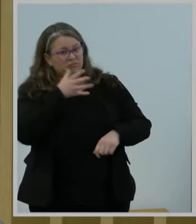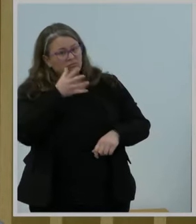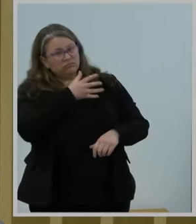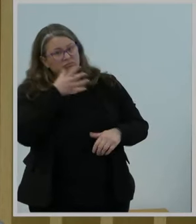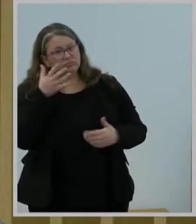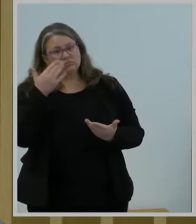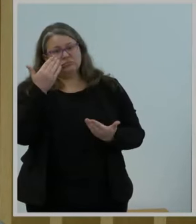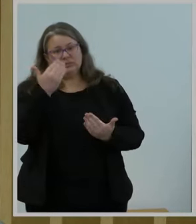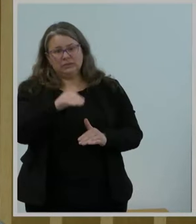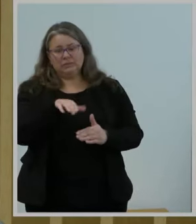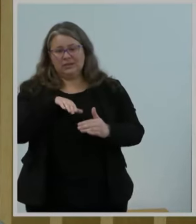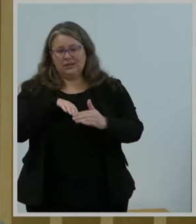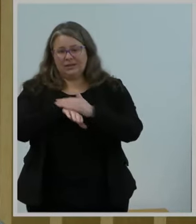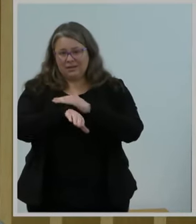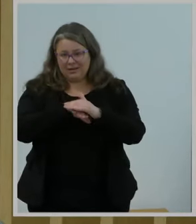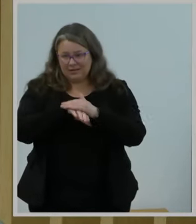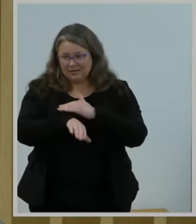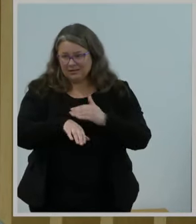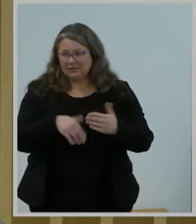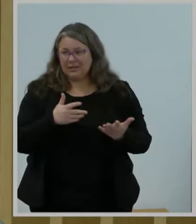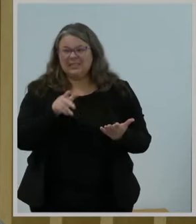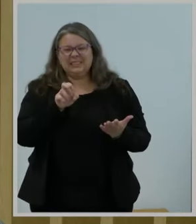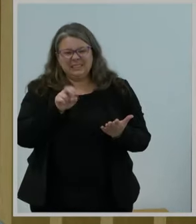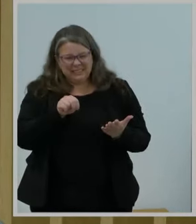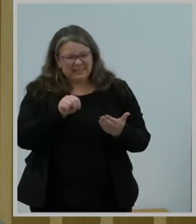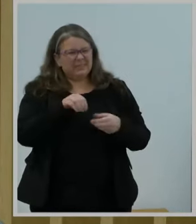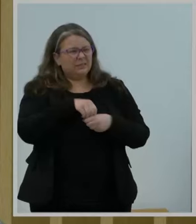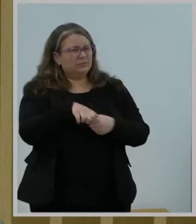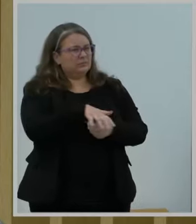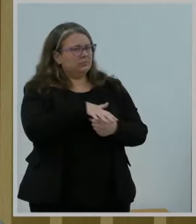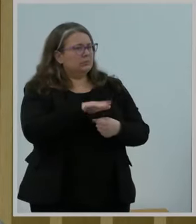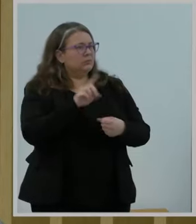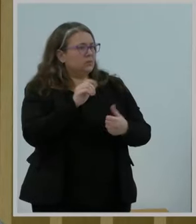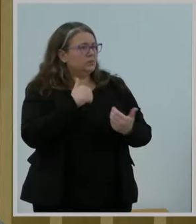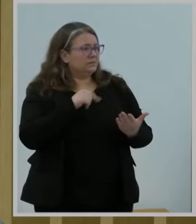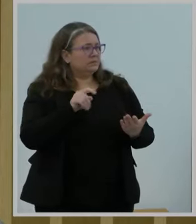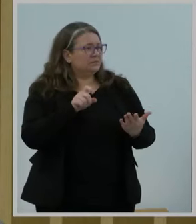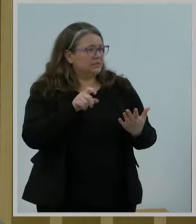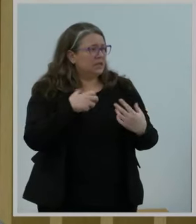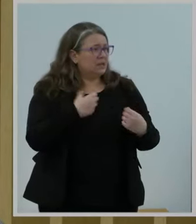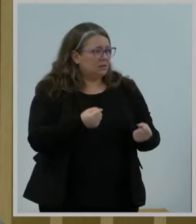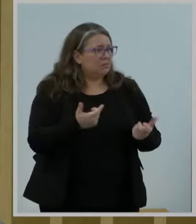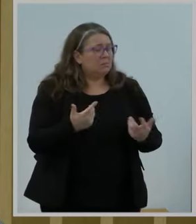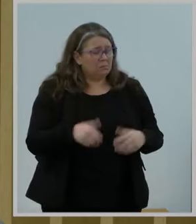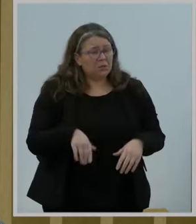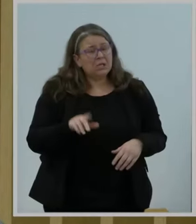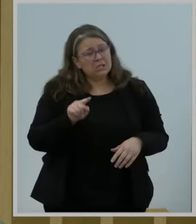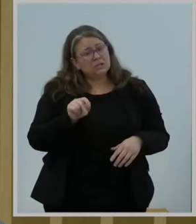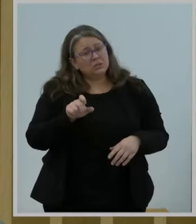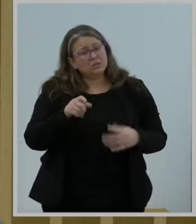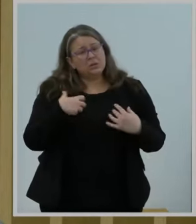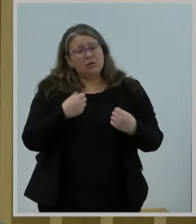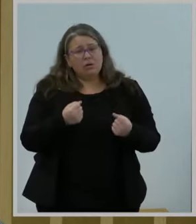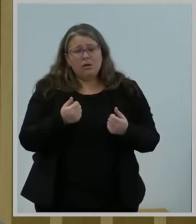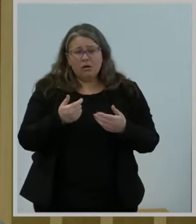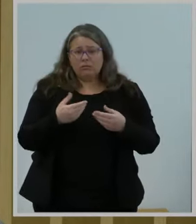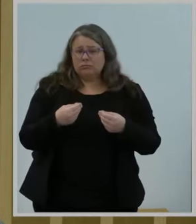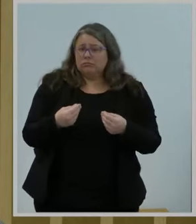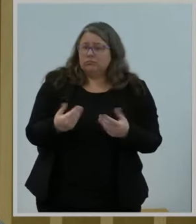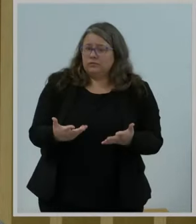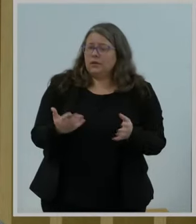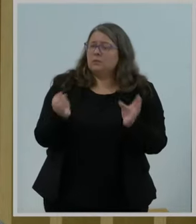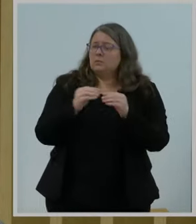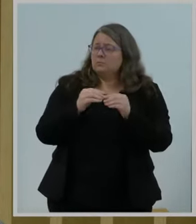And this is where telehealth technology is making a difference in providing life-changing access to specialty care